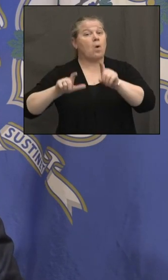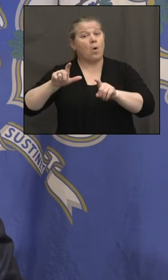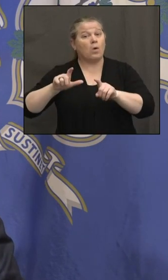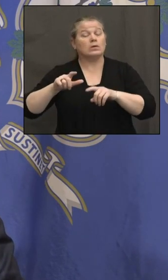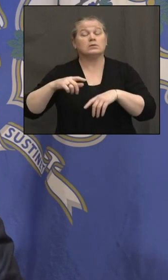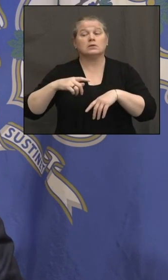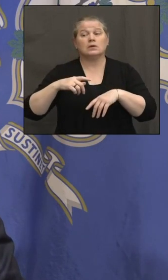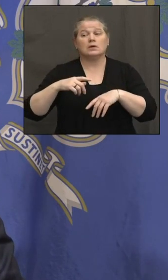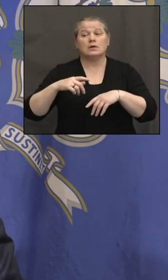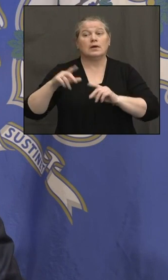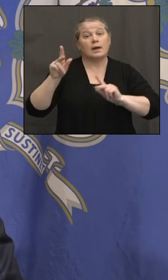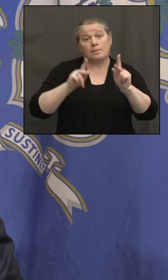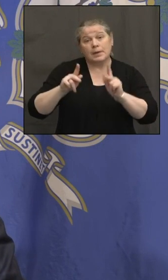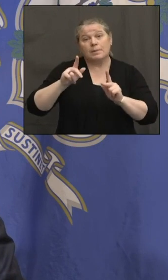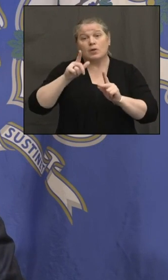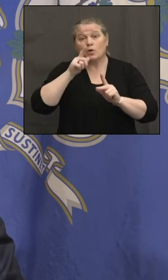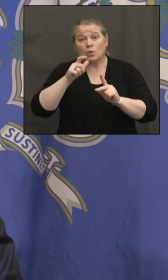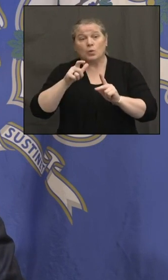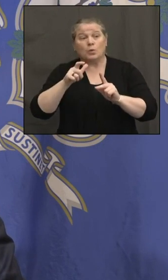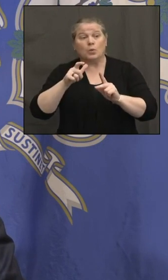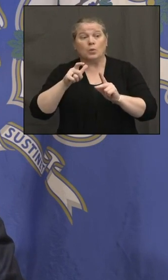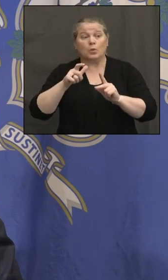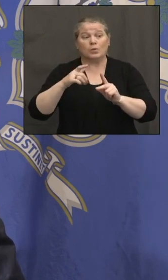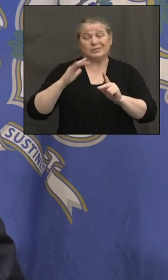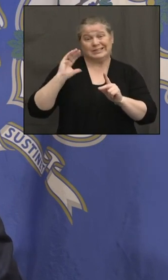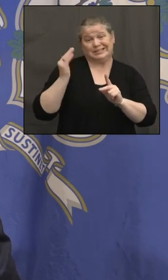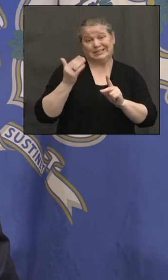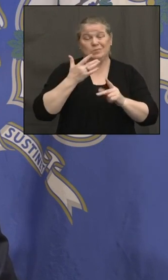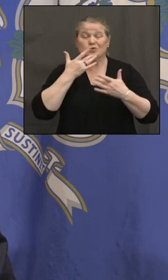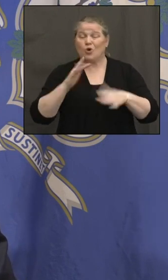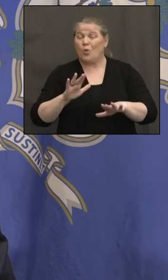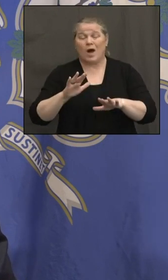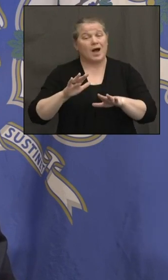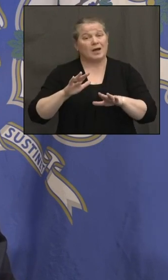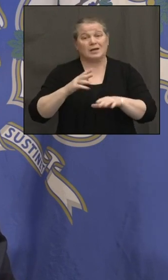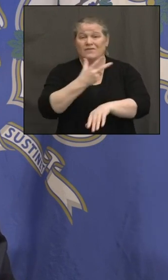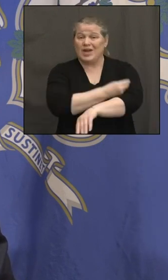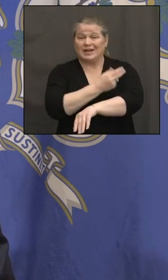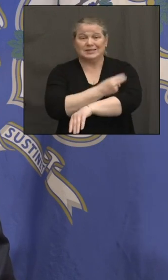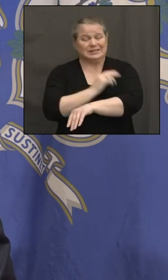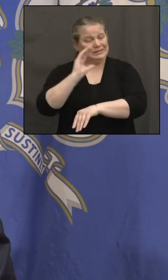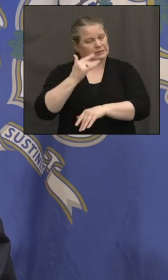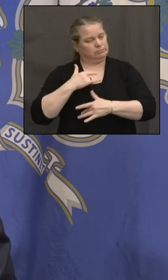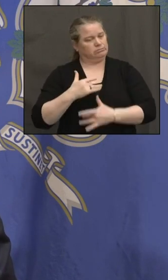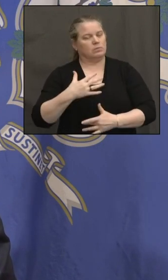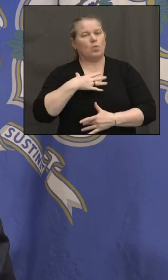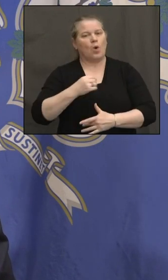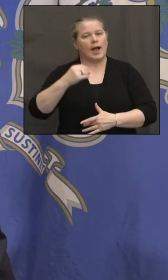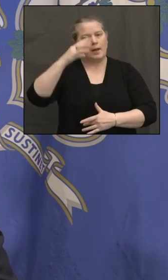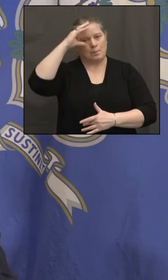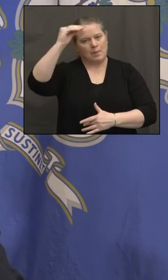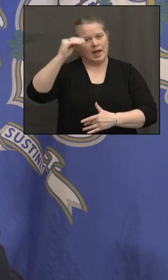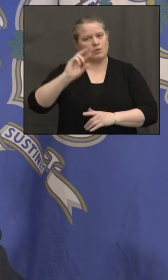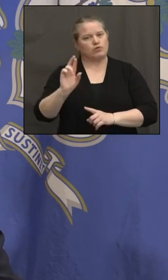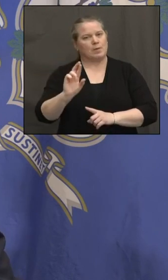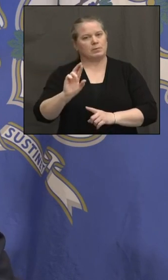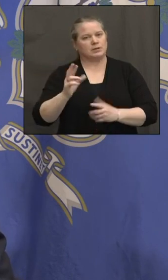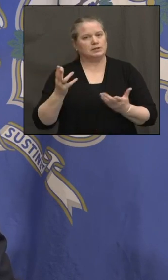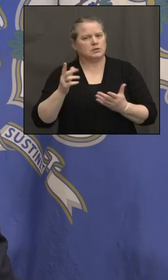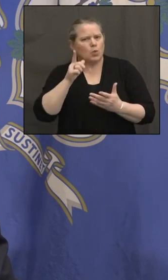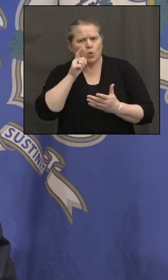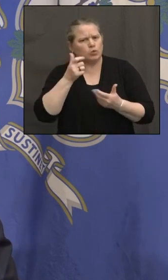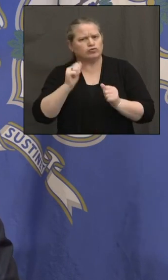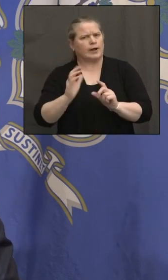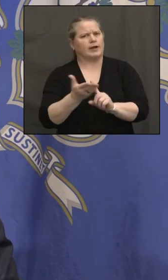Who's convincing them to get on board? Well, I'm really glad that former President Trump